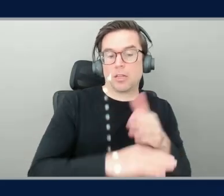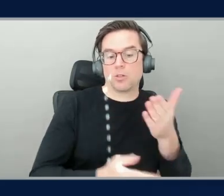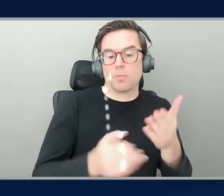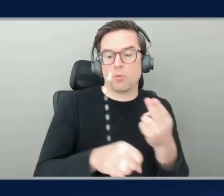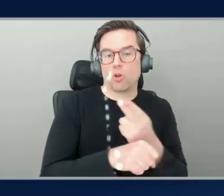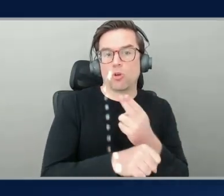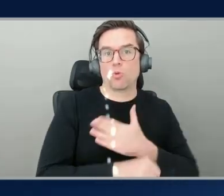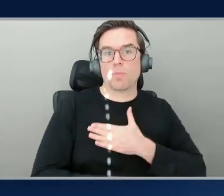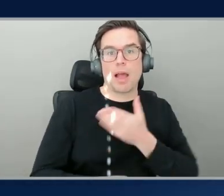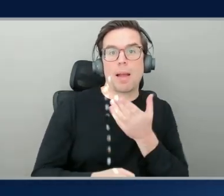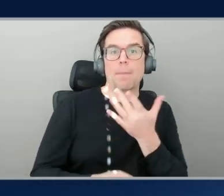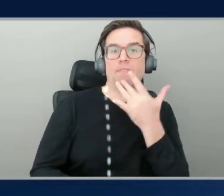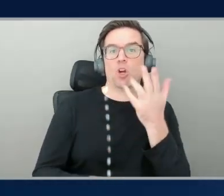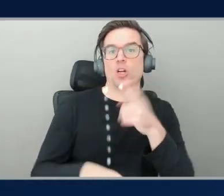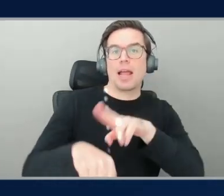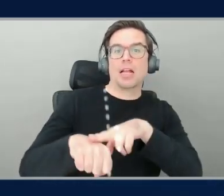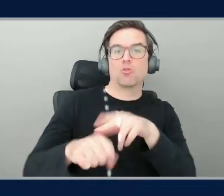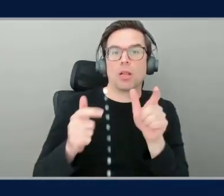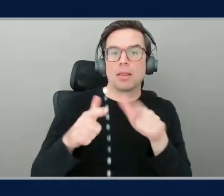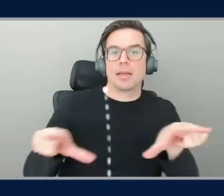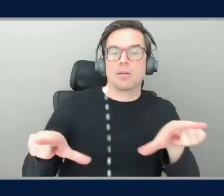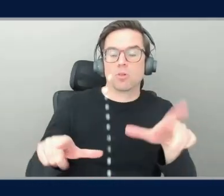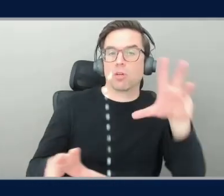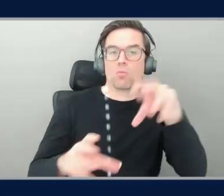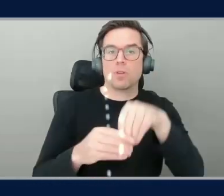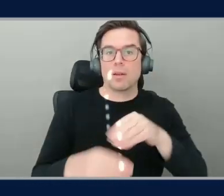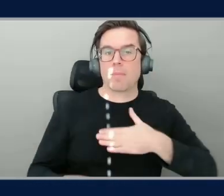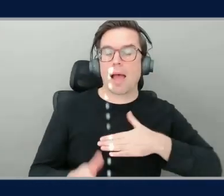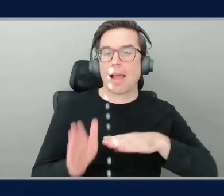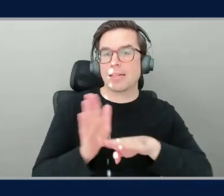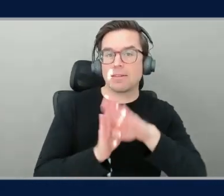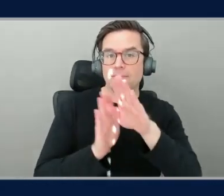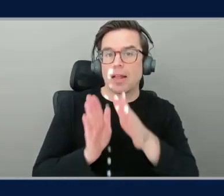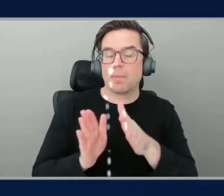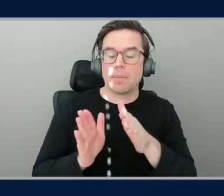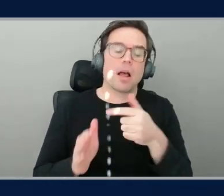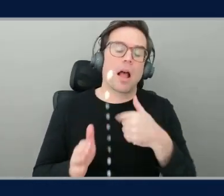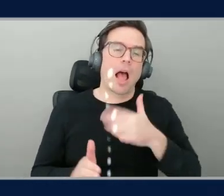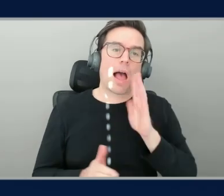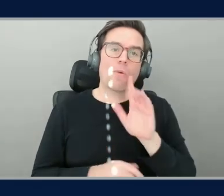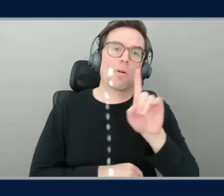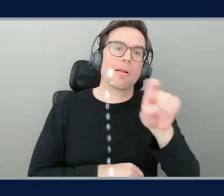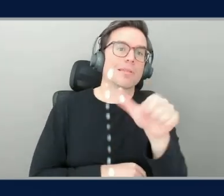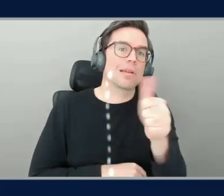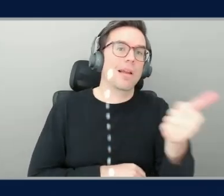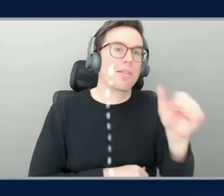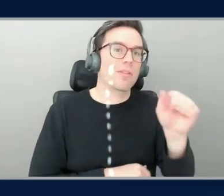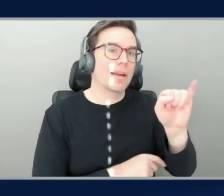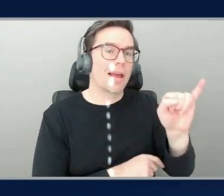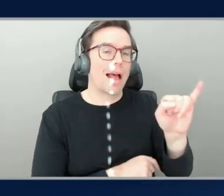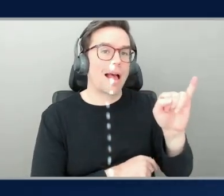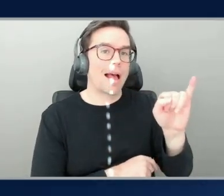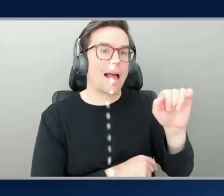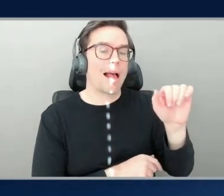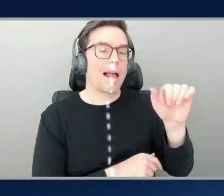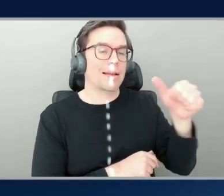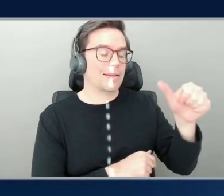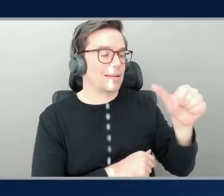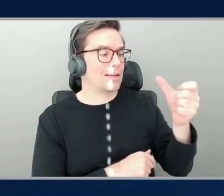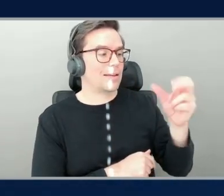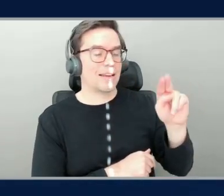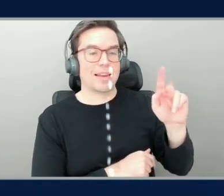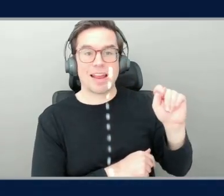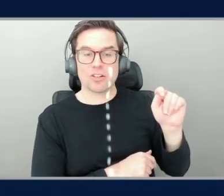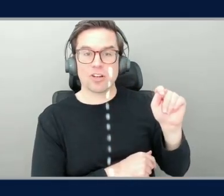language, and as part of my development workflow, I'll just ask another AI agent to translate it for me. Regardless of the language you're going to express your